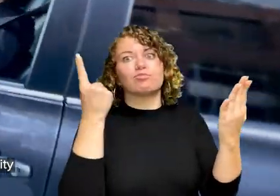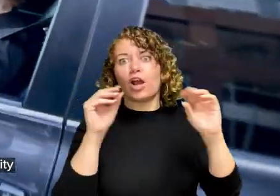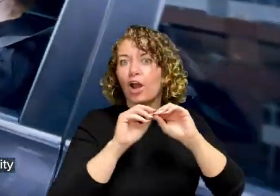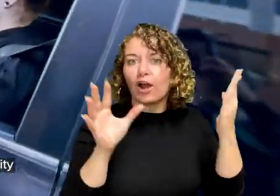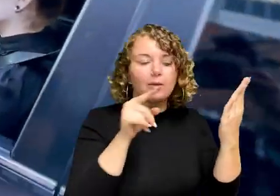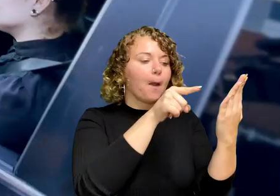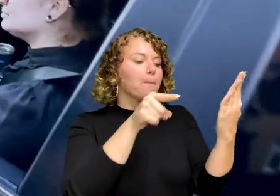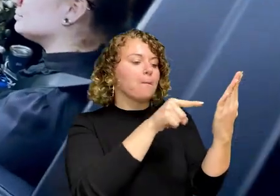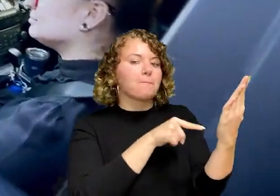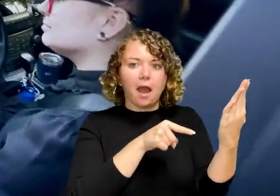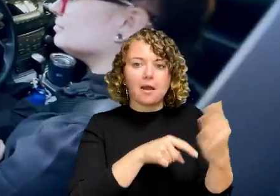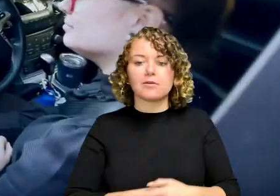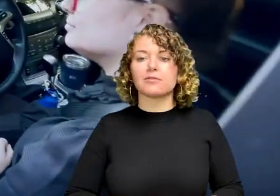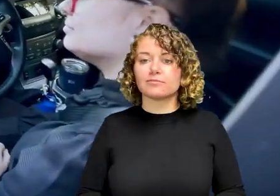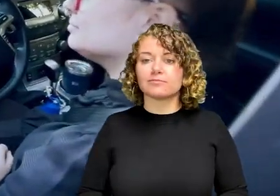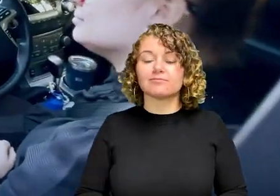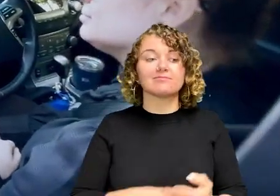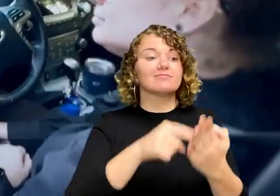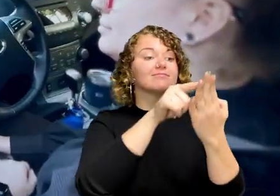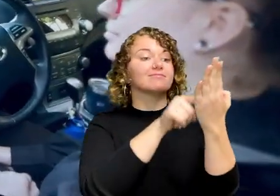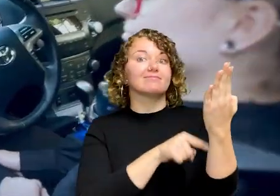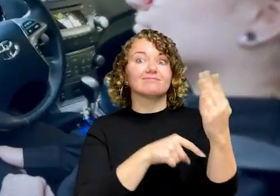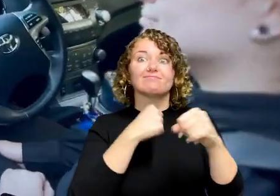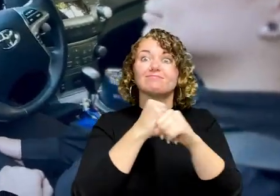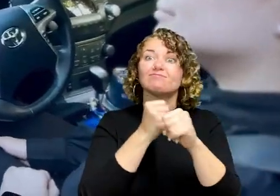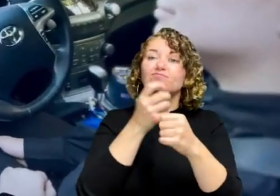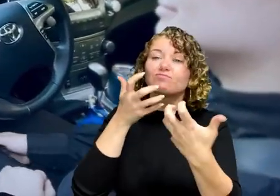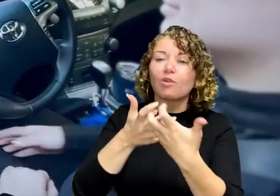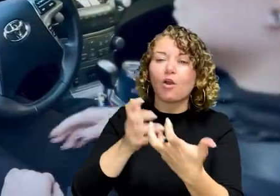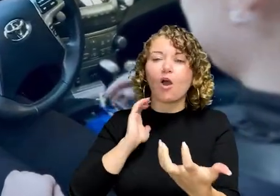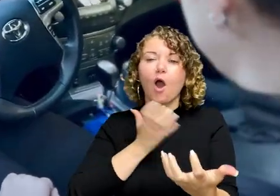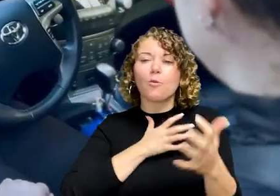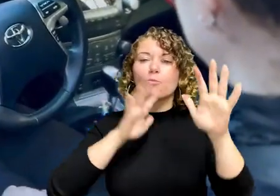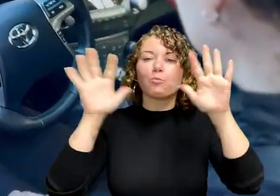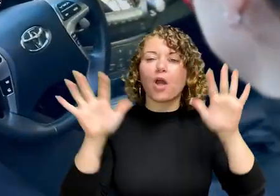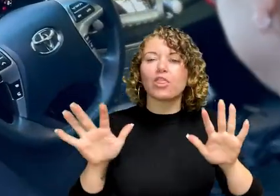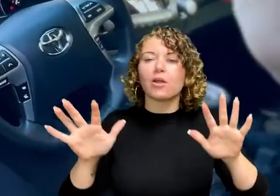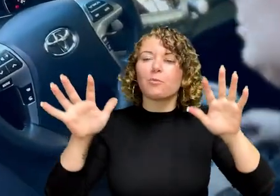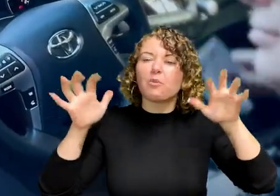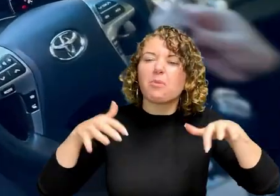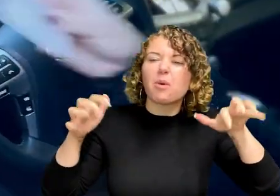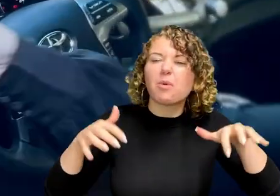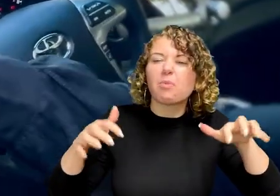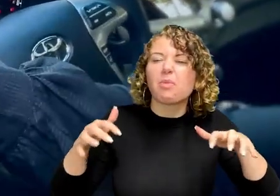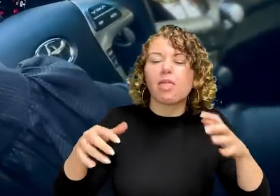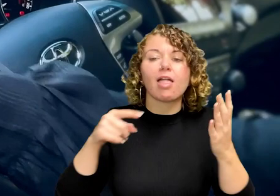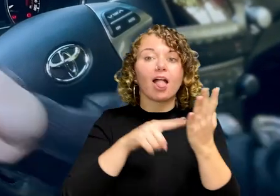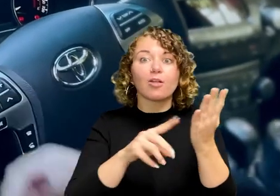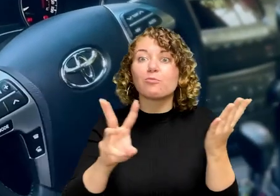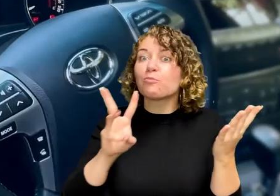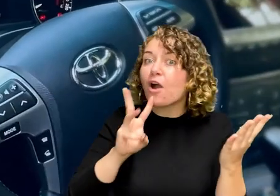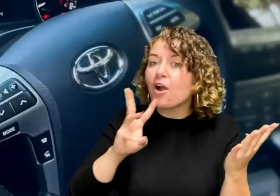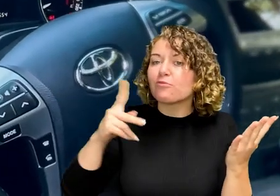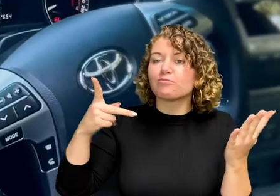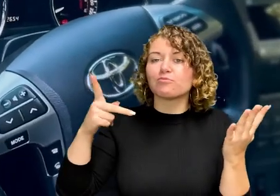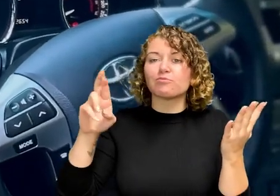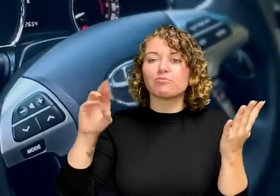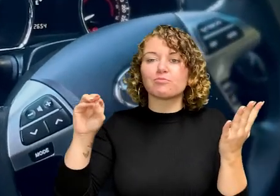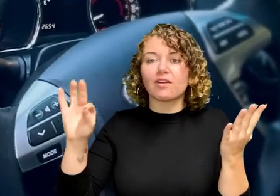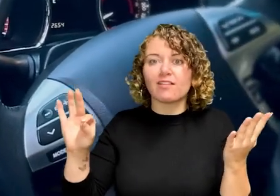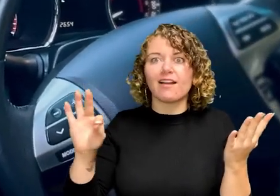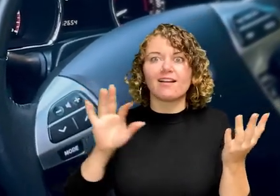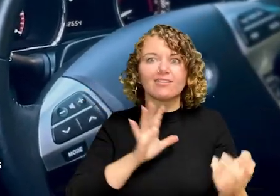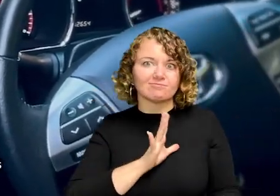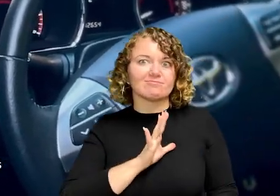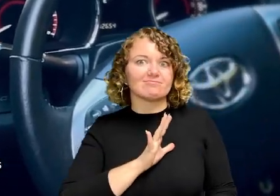readability for people who are deaf and hard of hearing. It is made with a durable waterproof material to cope with the rainy weather we experience